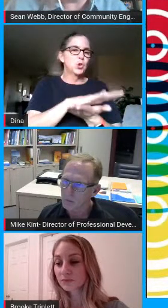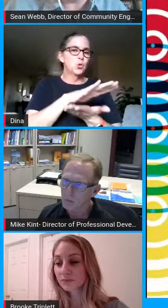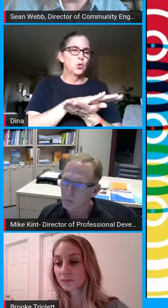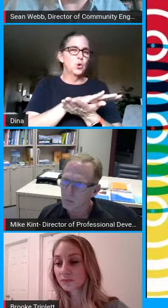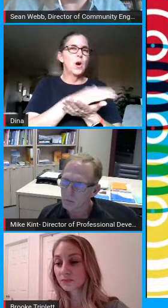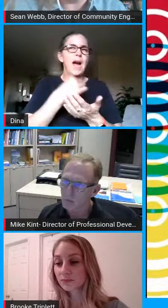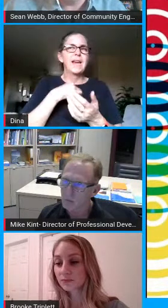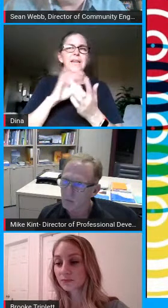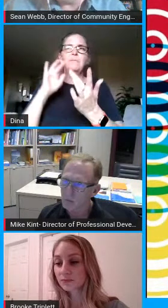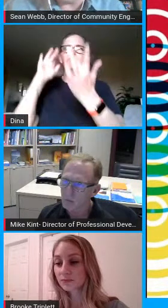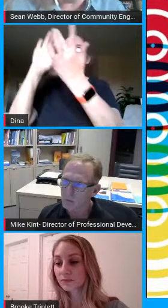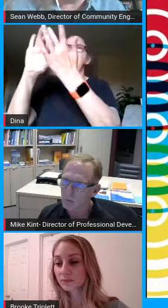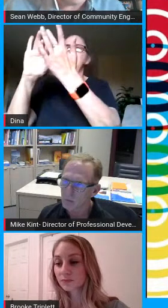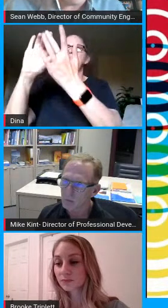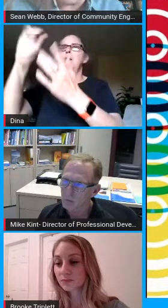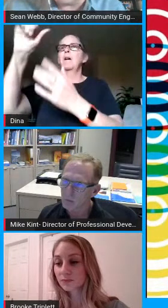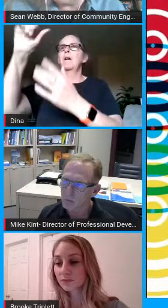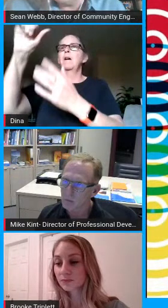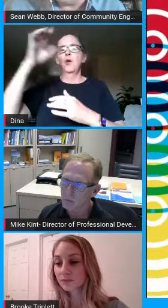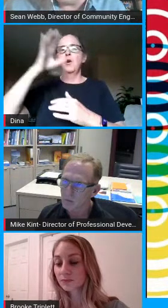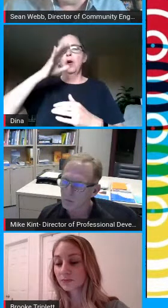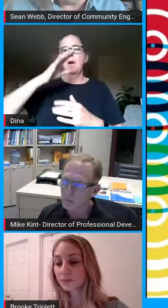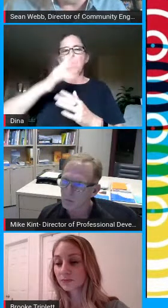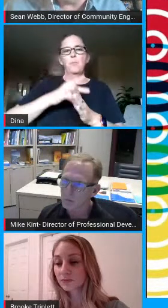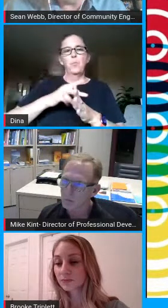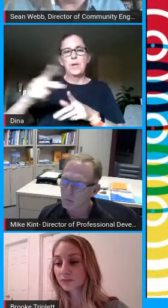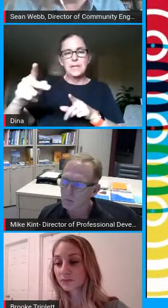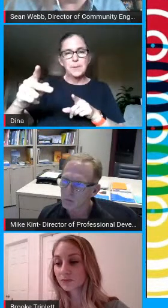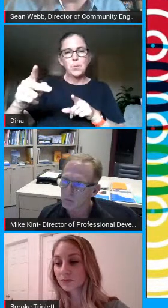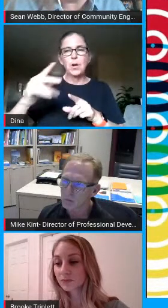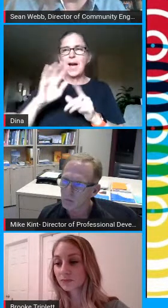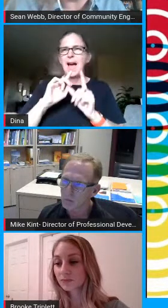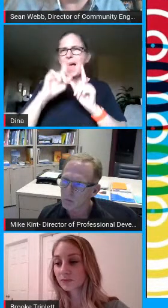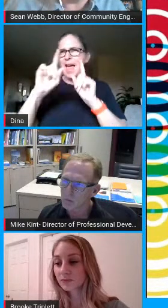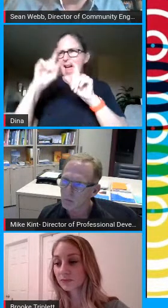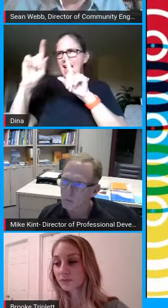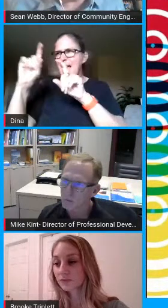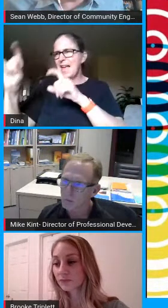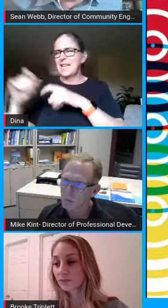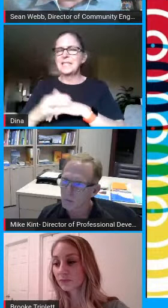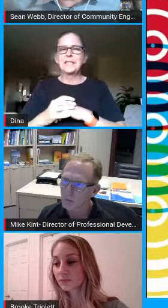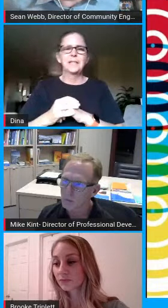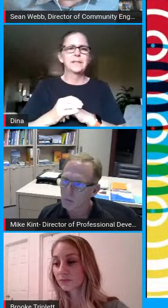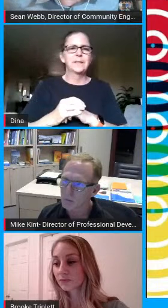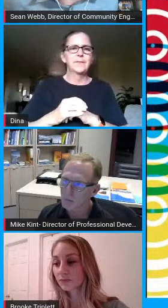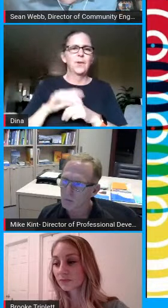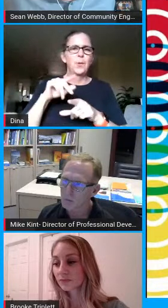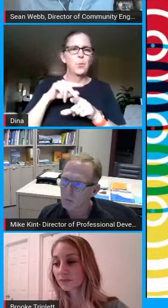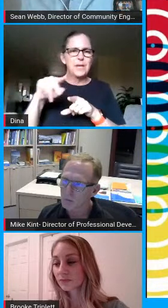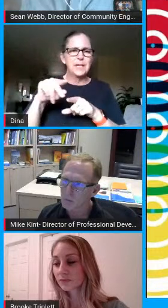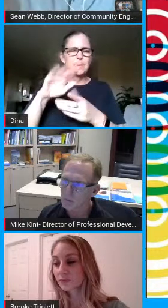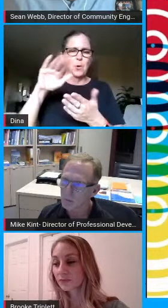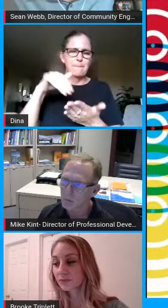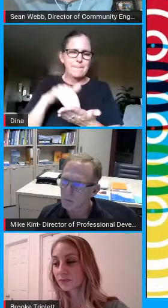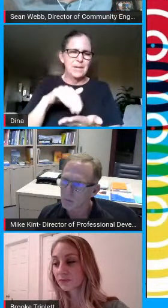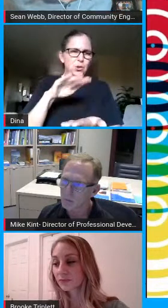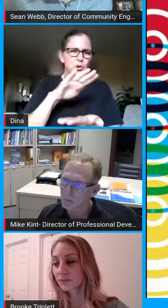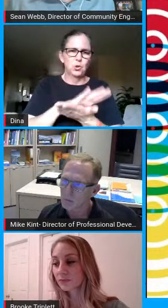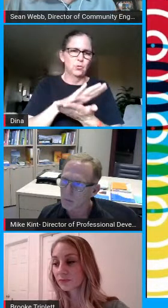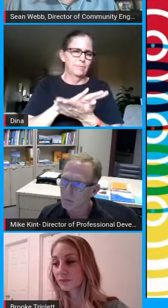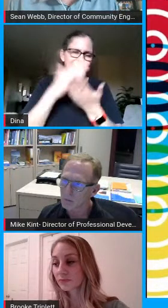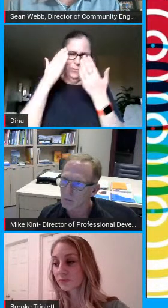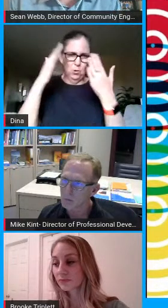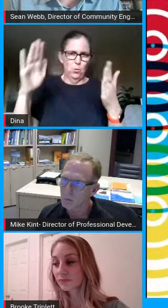of the middle school principals because i saw the question um no information at this time as well as for elementary uh after school